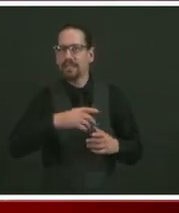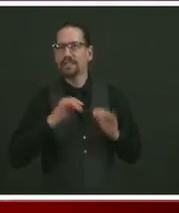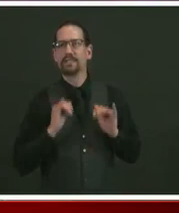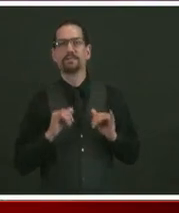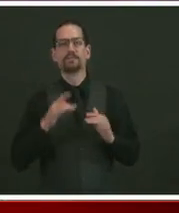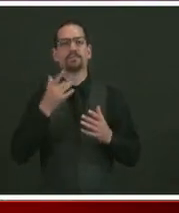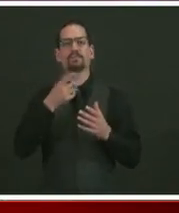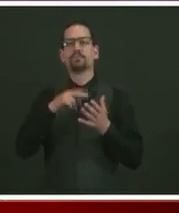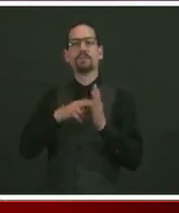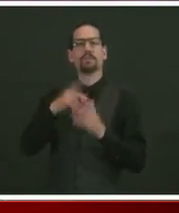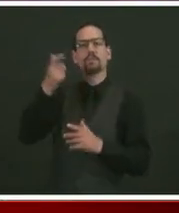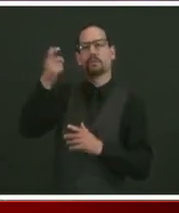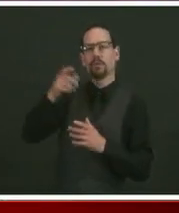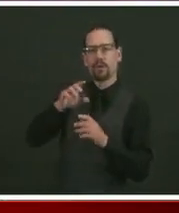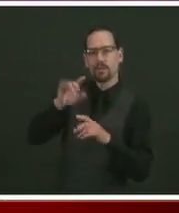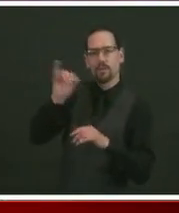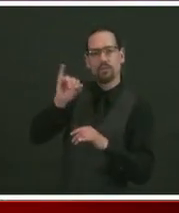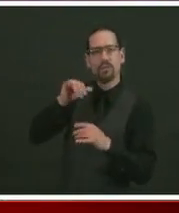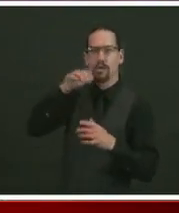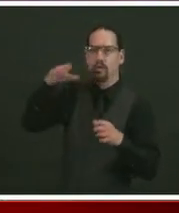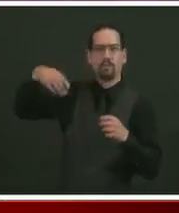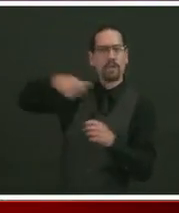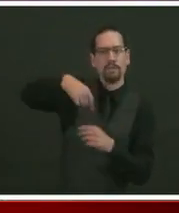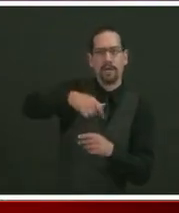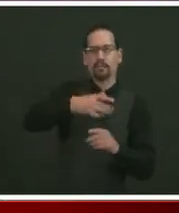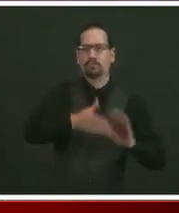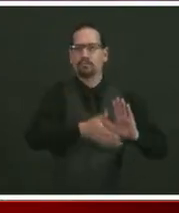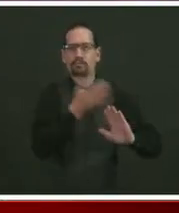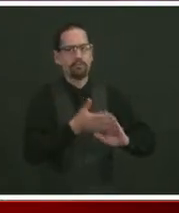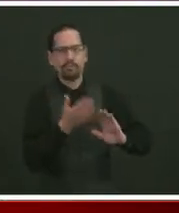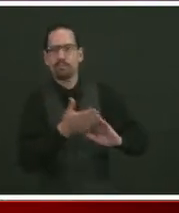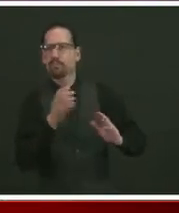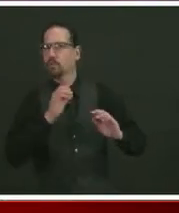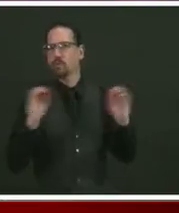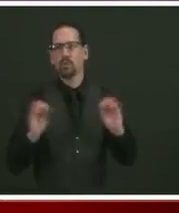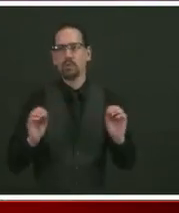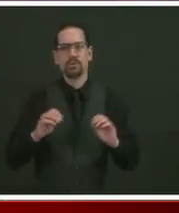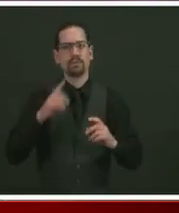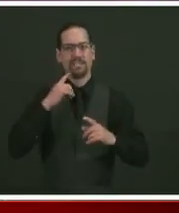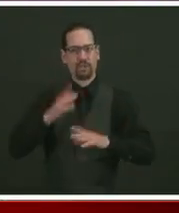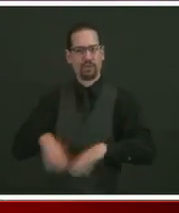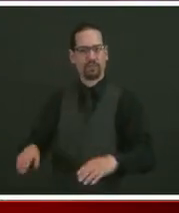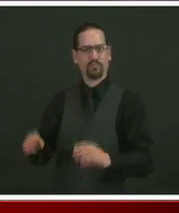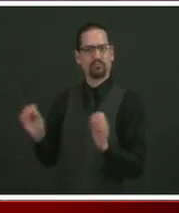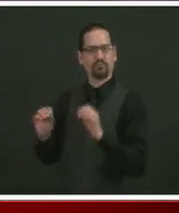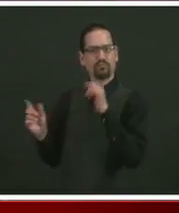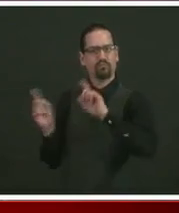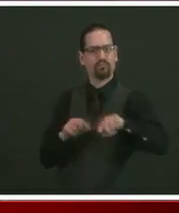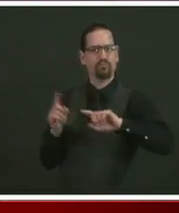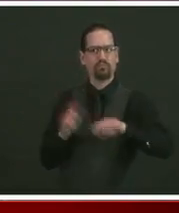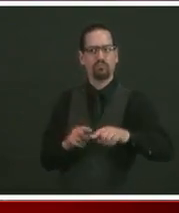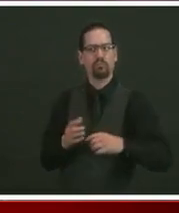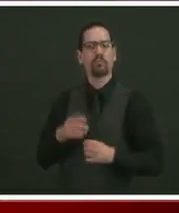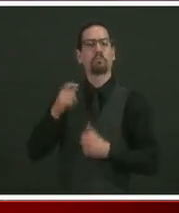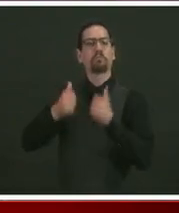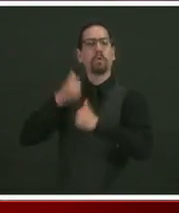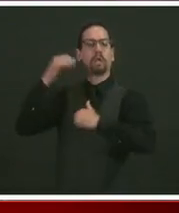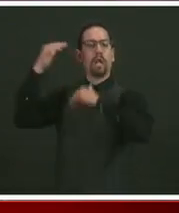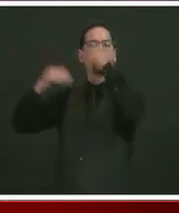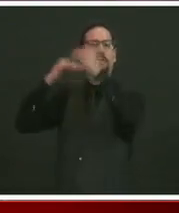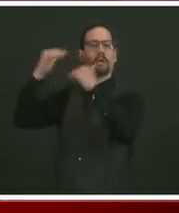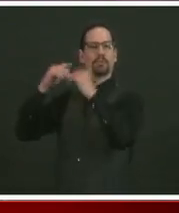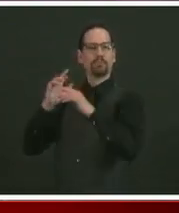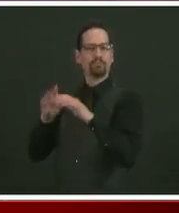great success with telemedicine. It's obviously harder to do telemedicine with little kids than adults. Parents have been afraid